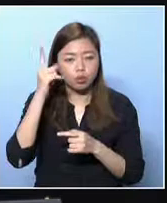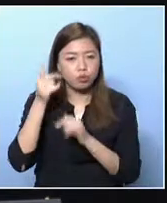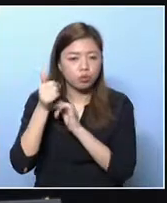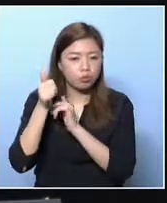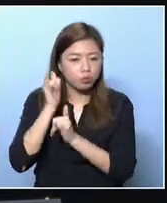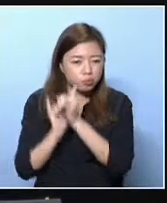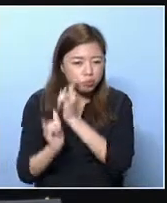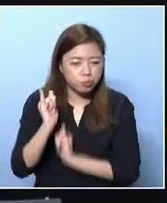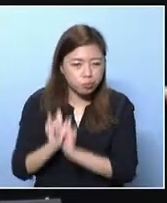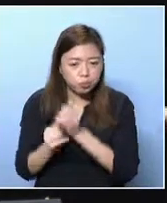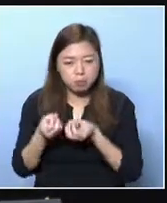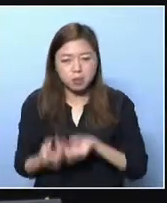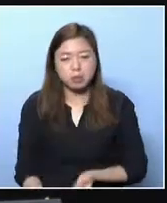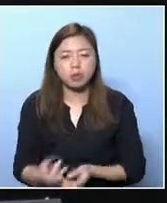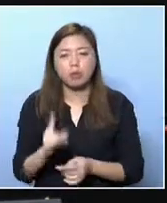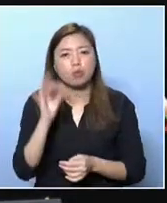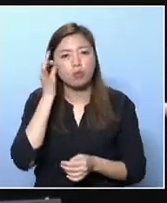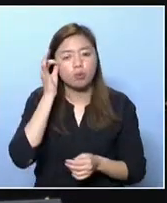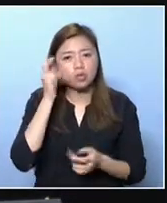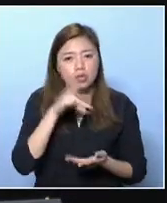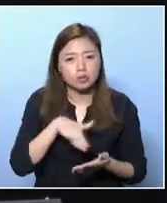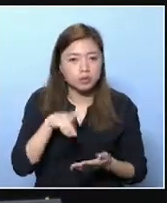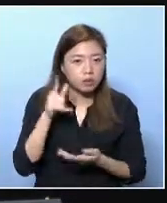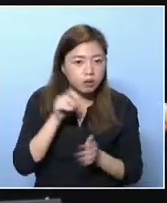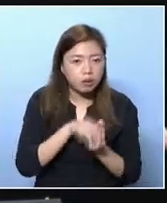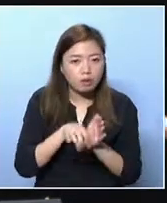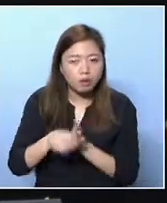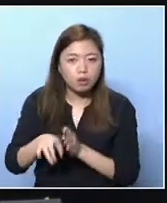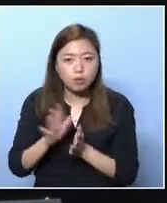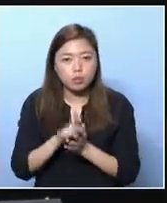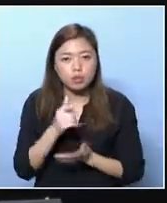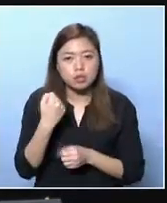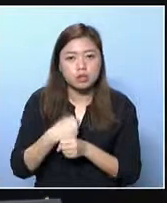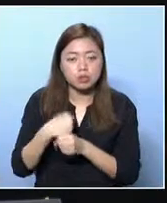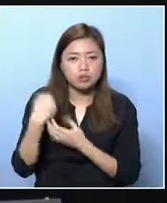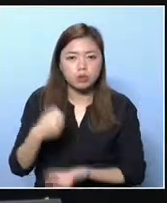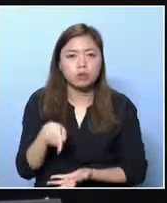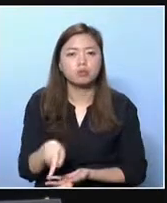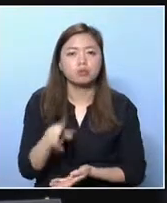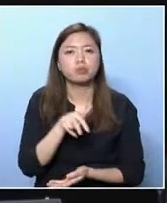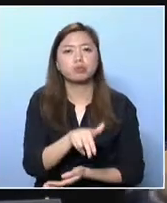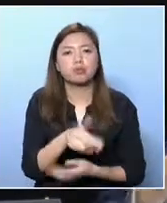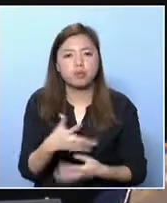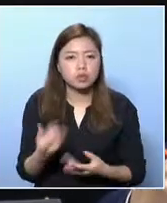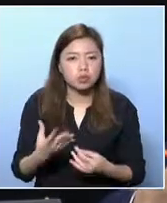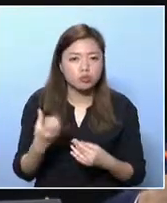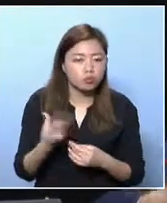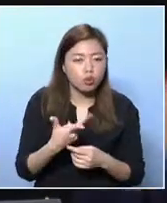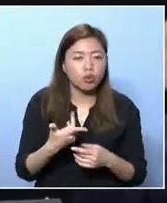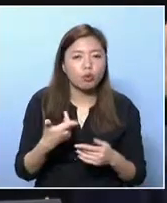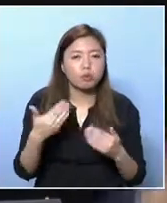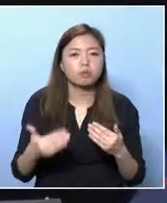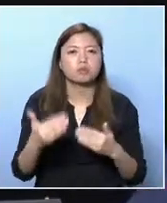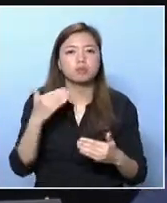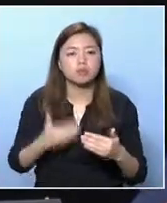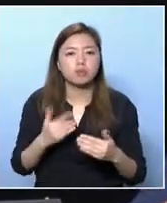we don't want there to be intergenerational poverty. Now, assistance for